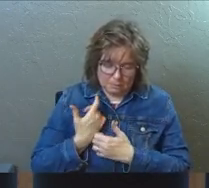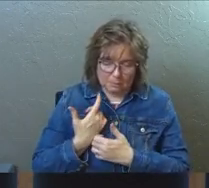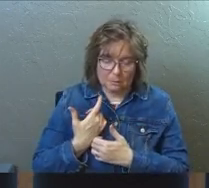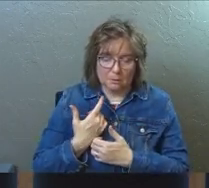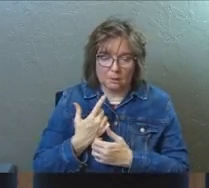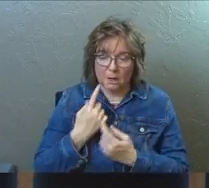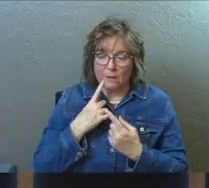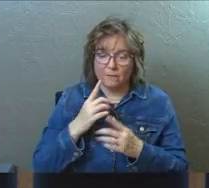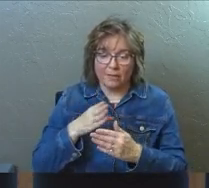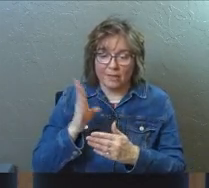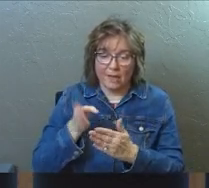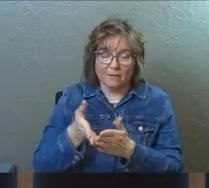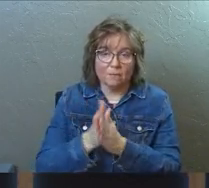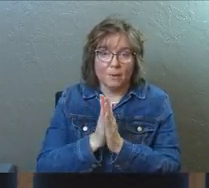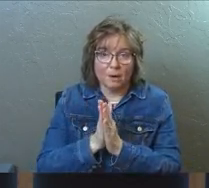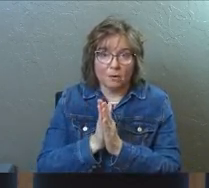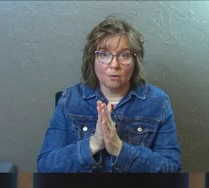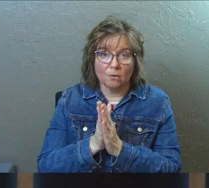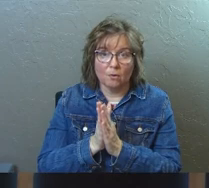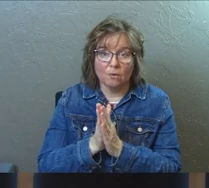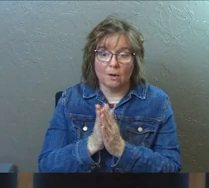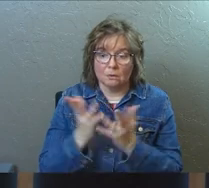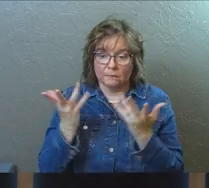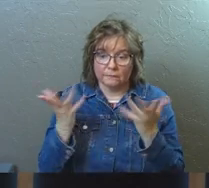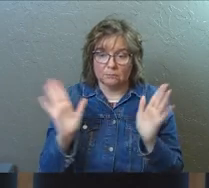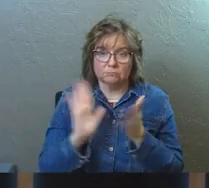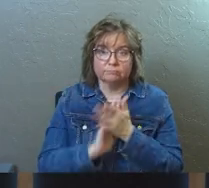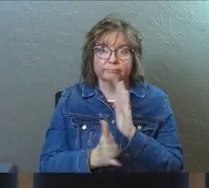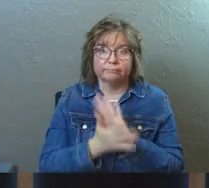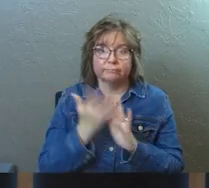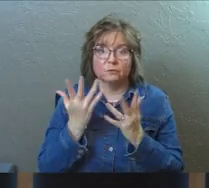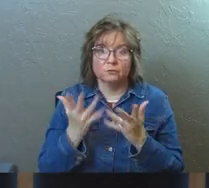And I got to the end of that prayer and it was just done.